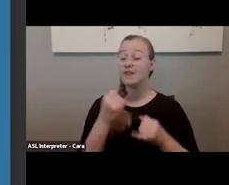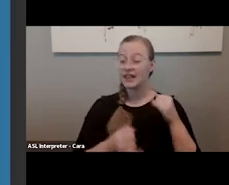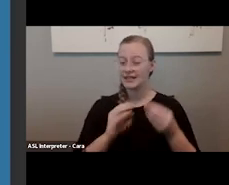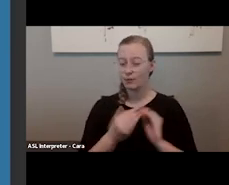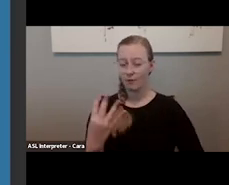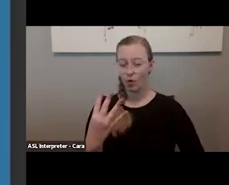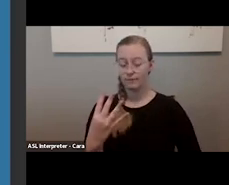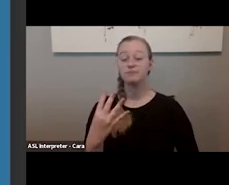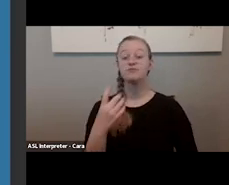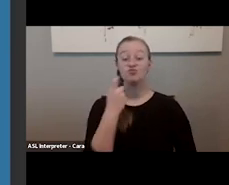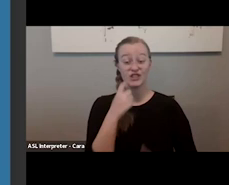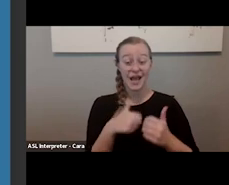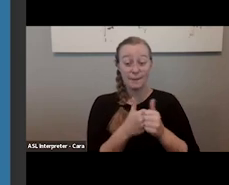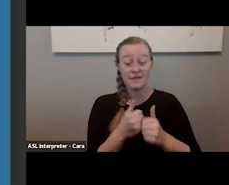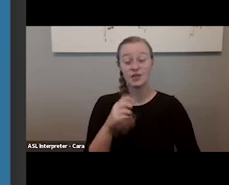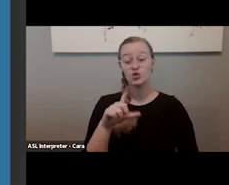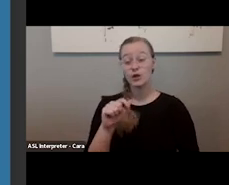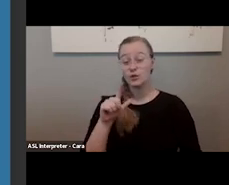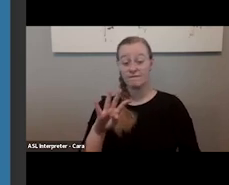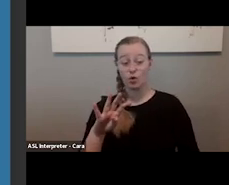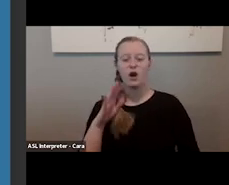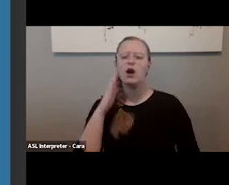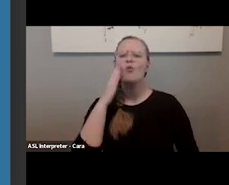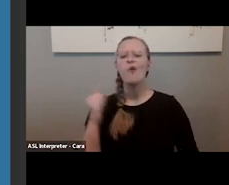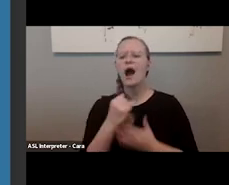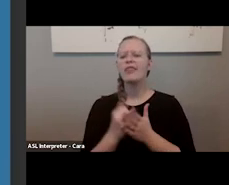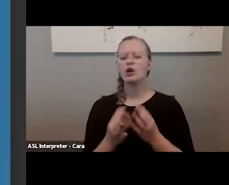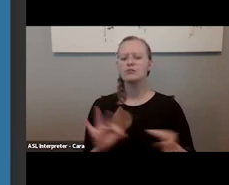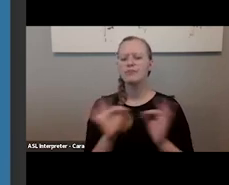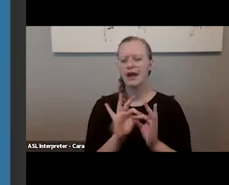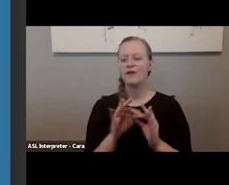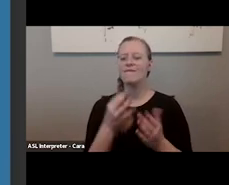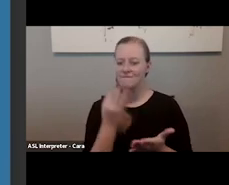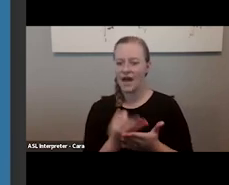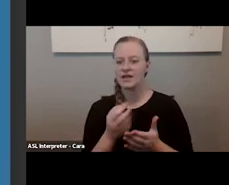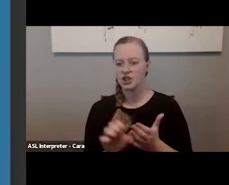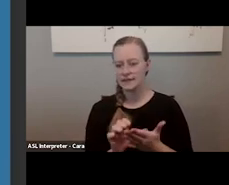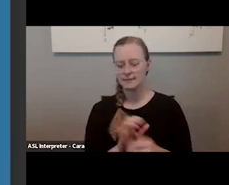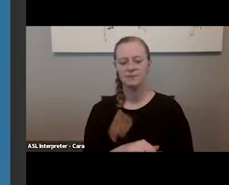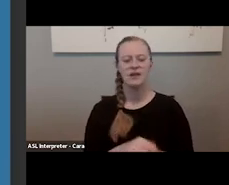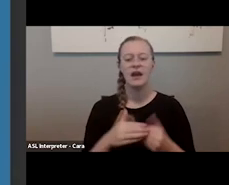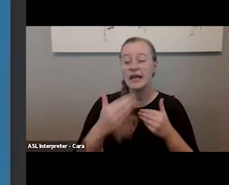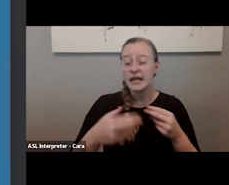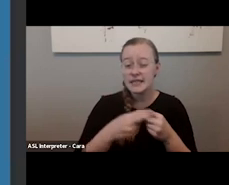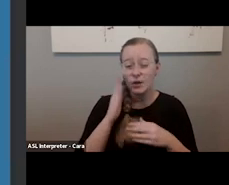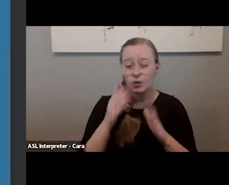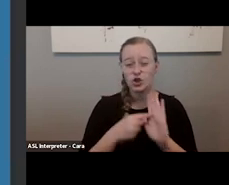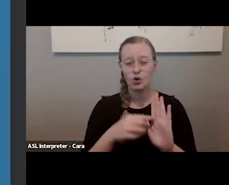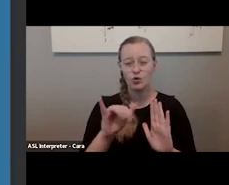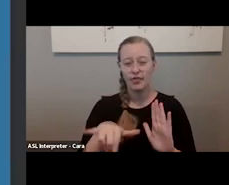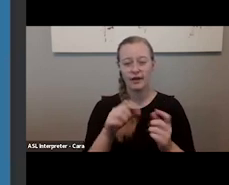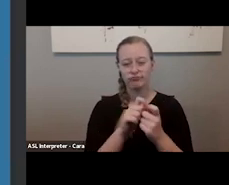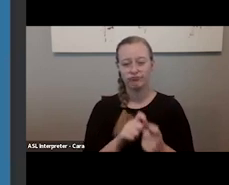updated our 2024 Why the Arts Matter fact sheets. And on the next slide, I'm going to show you a little bit more of that detail.